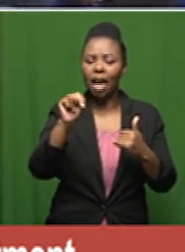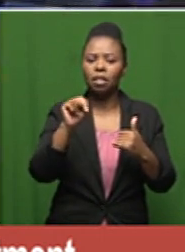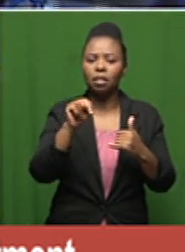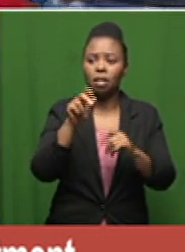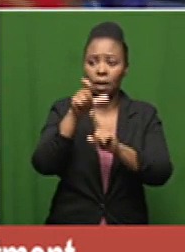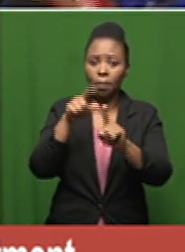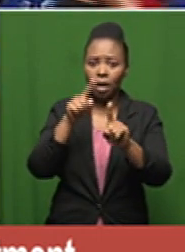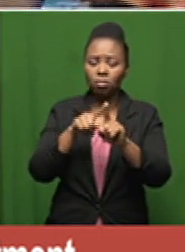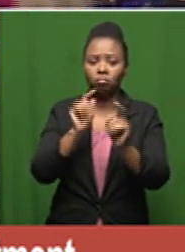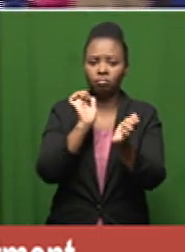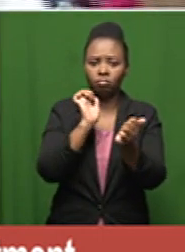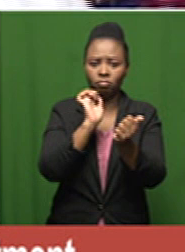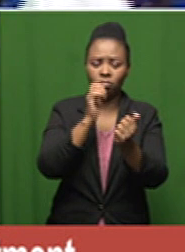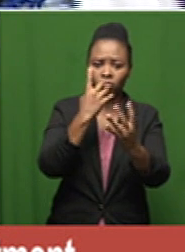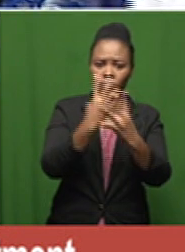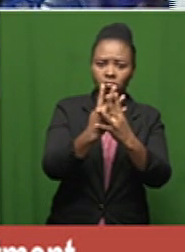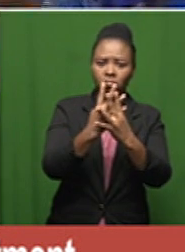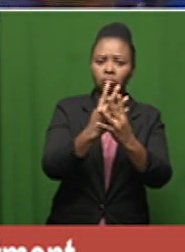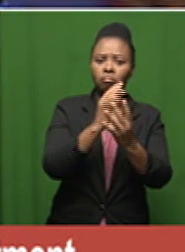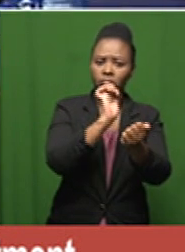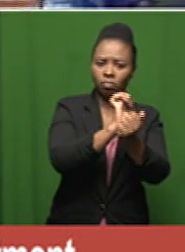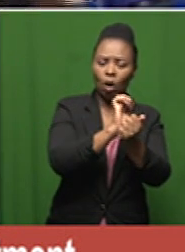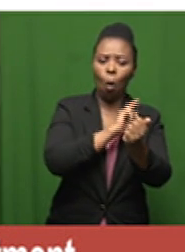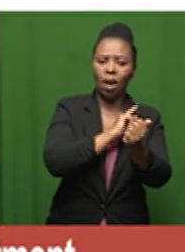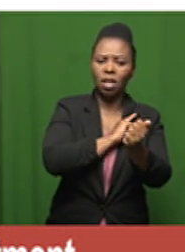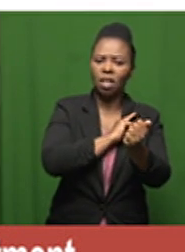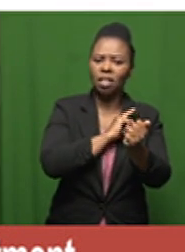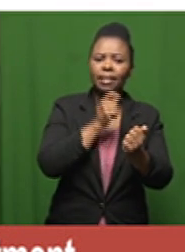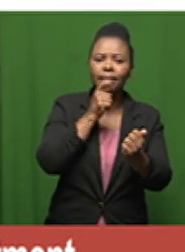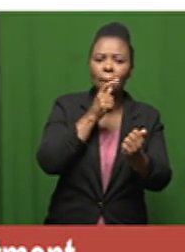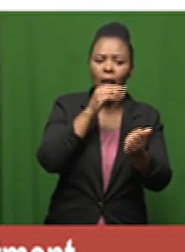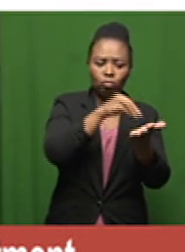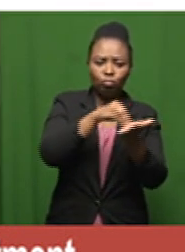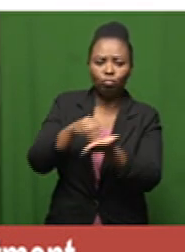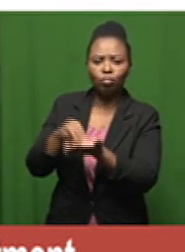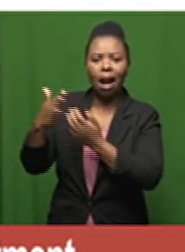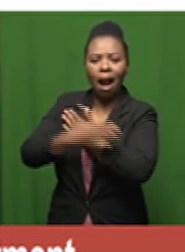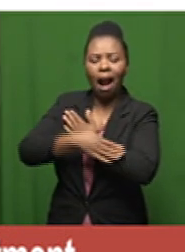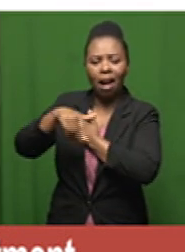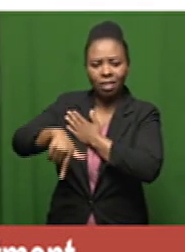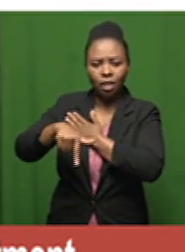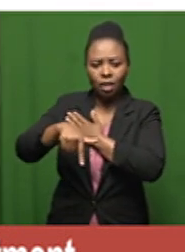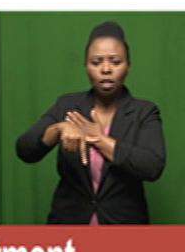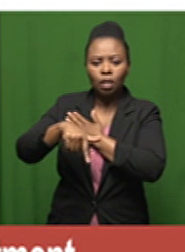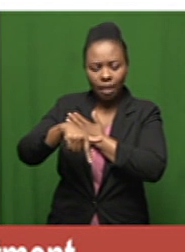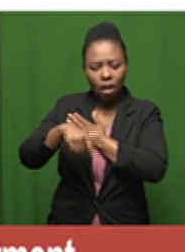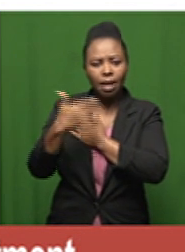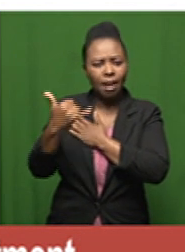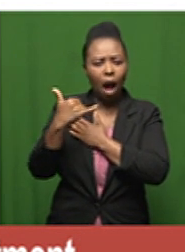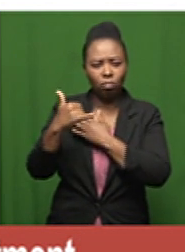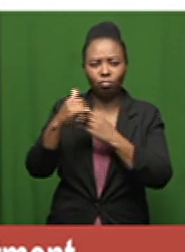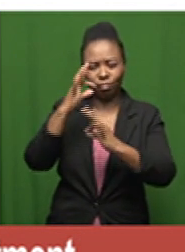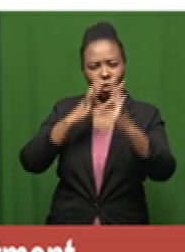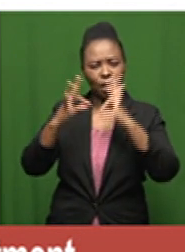airport trying to bring over 2 000 evamectin tablets into the country however it could not provide details